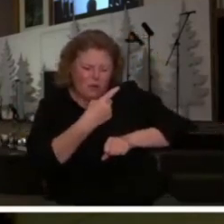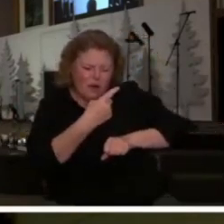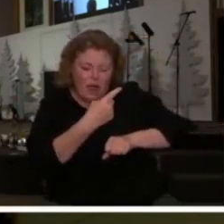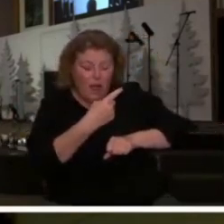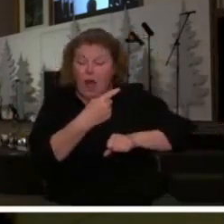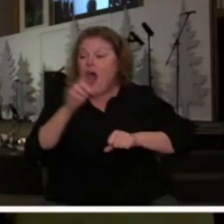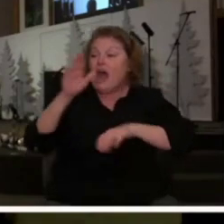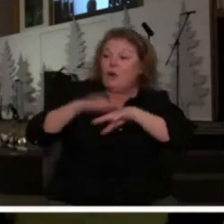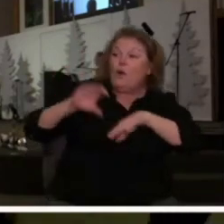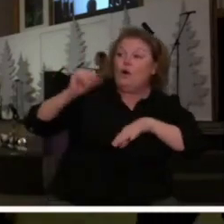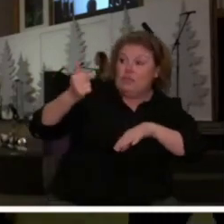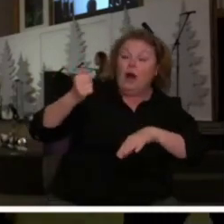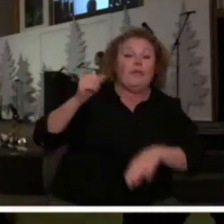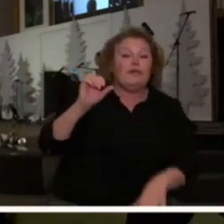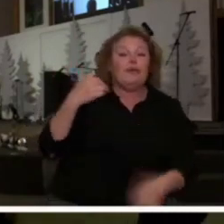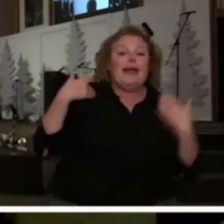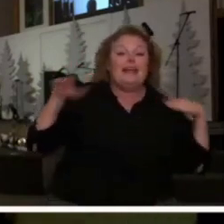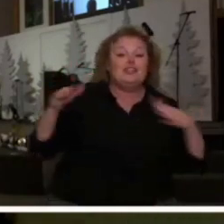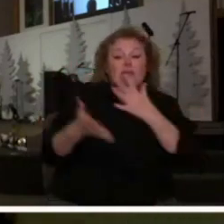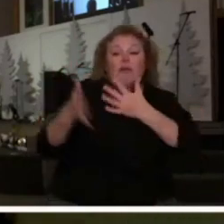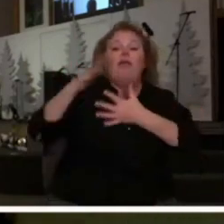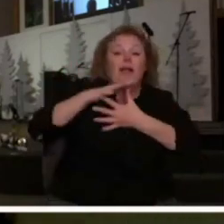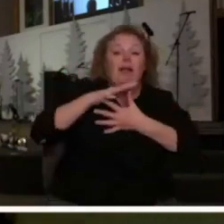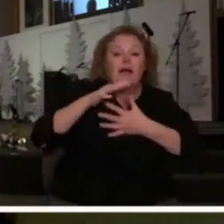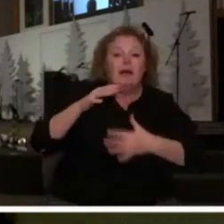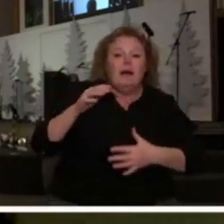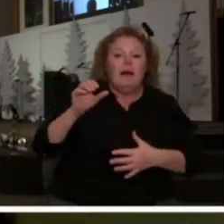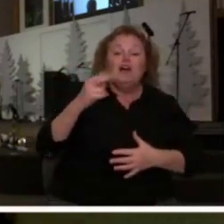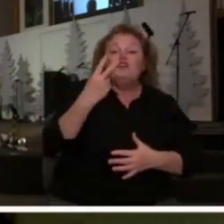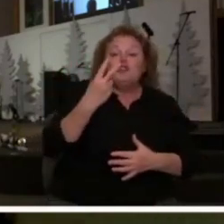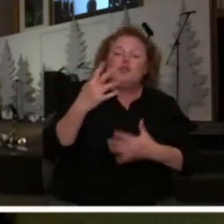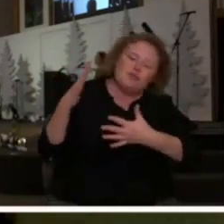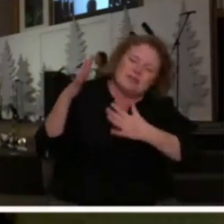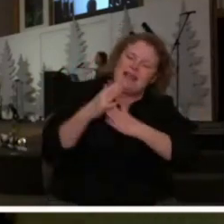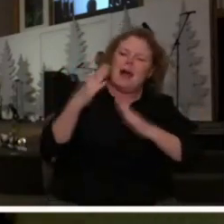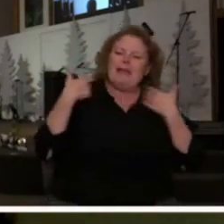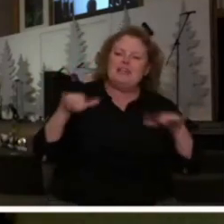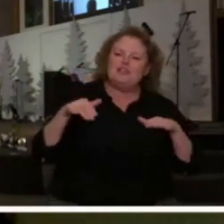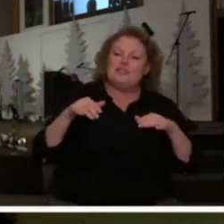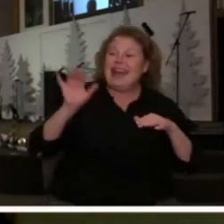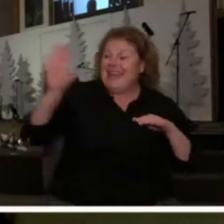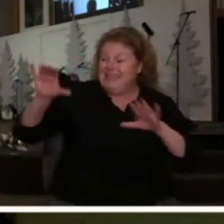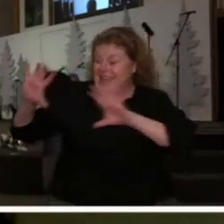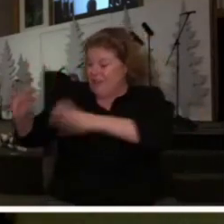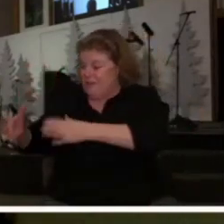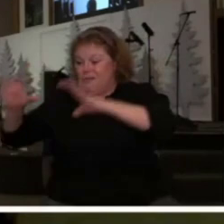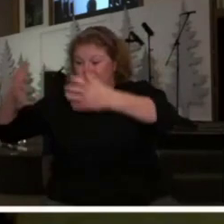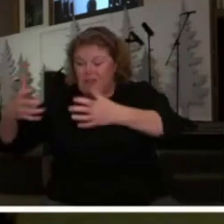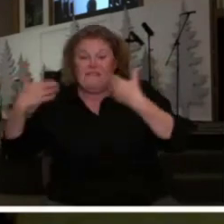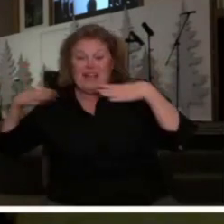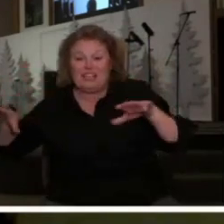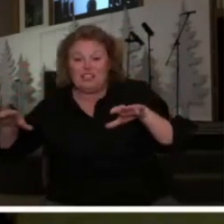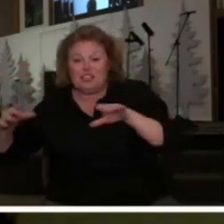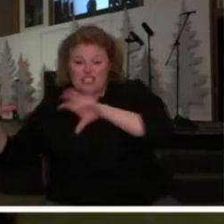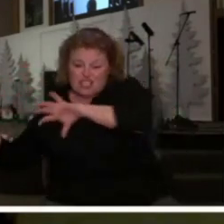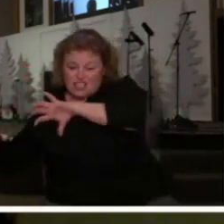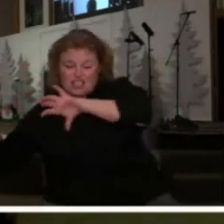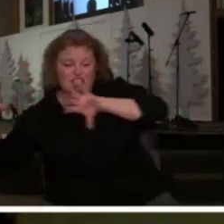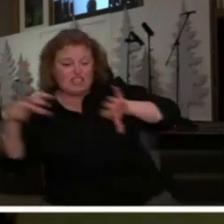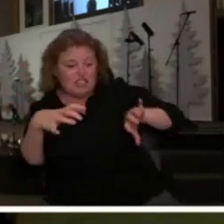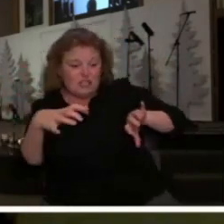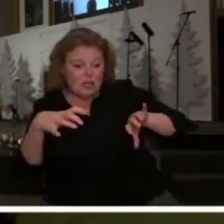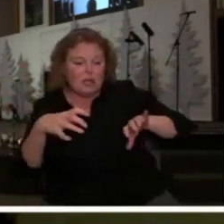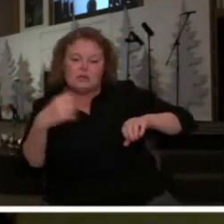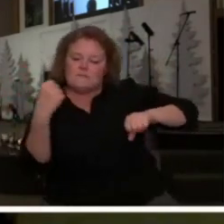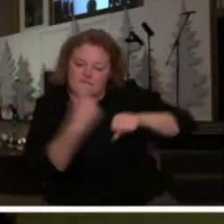by the name of Michael and his army came to two archangels and their armies it took to overcome